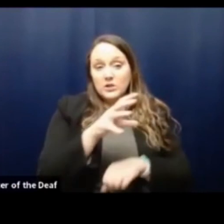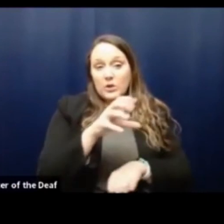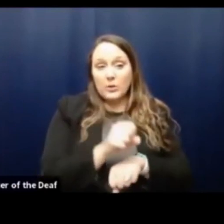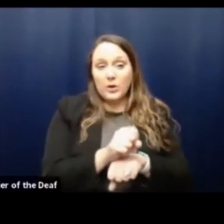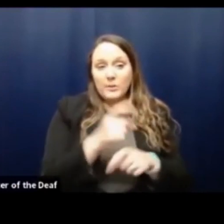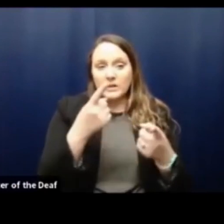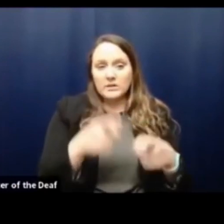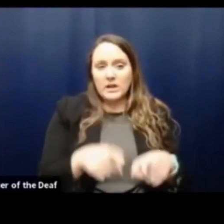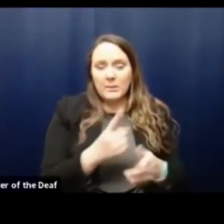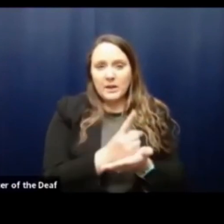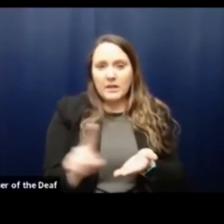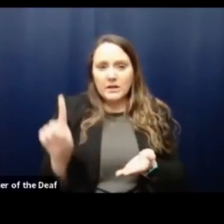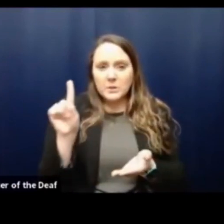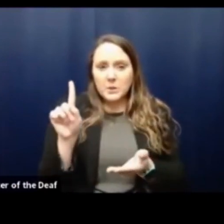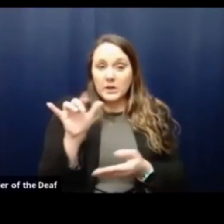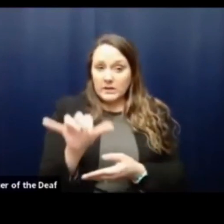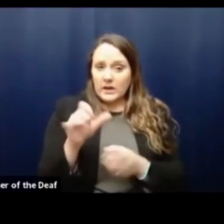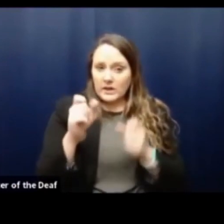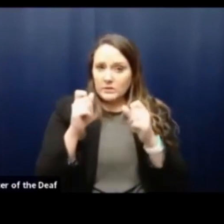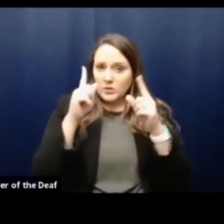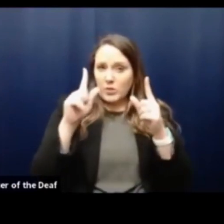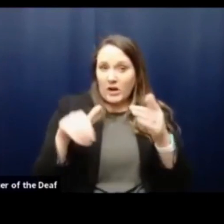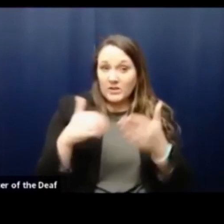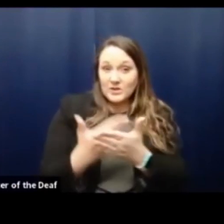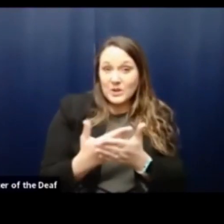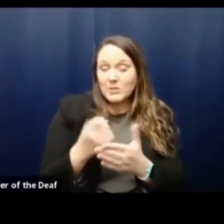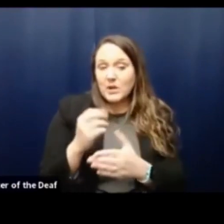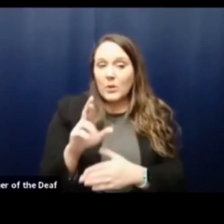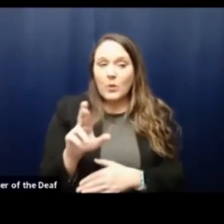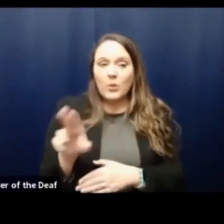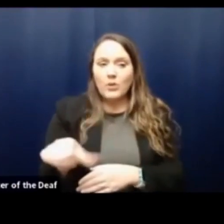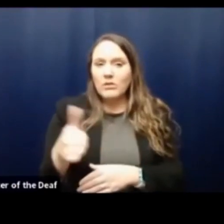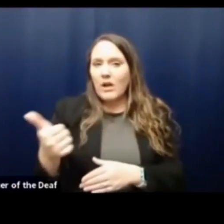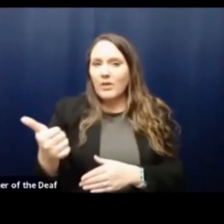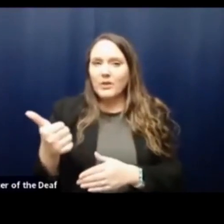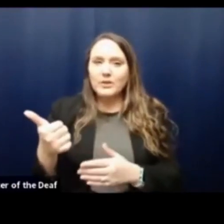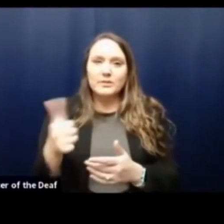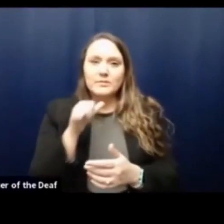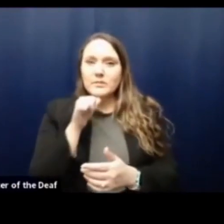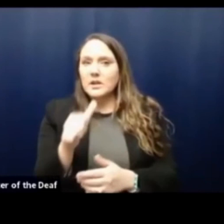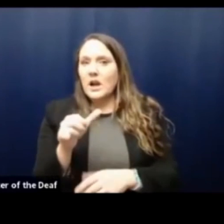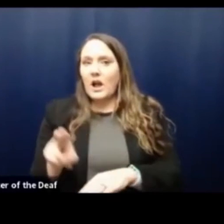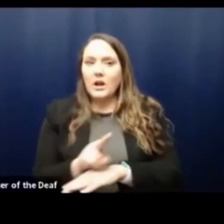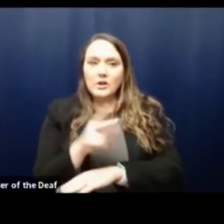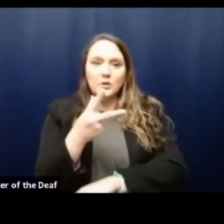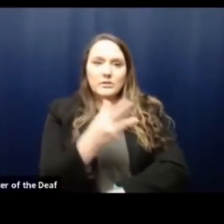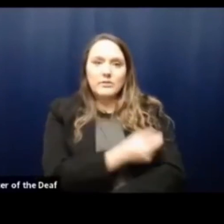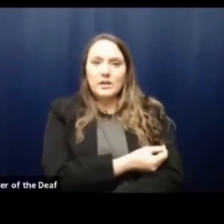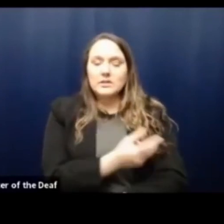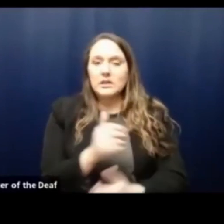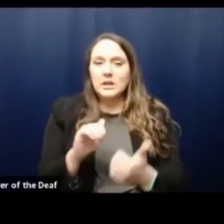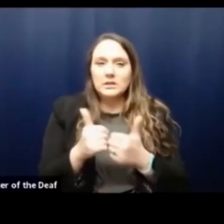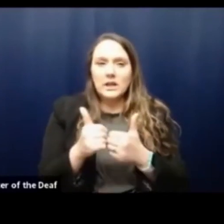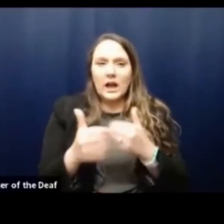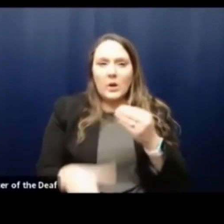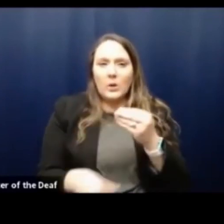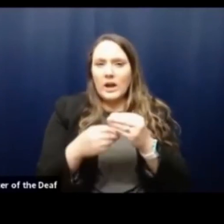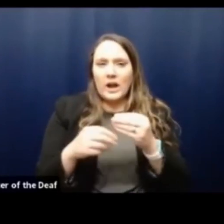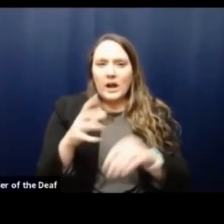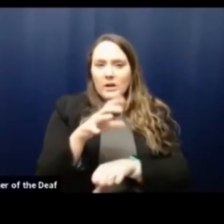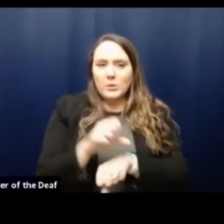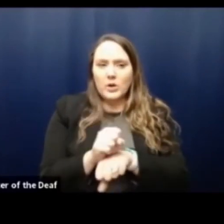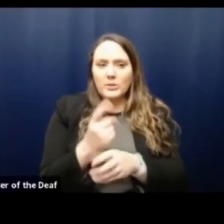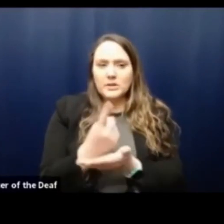about last week? Were those a surprise shipment? Were they otherwise unused vaccines from other situations? So I guess